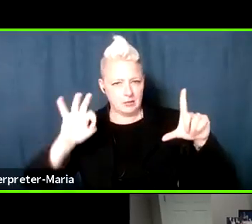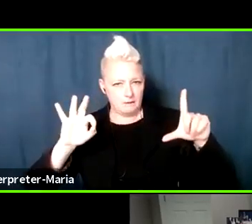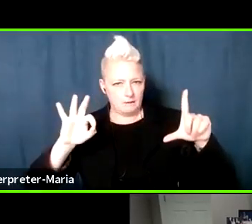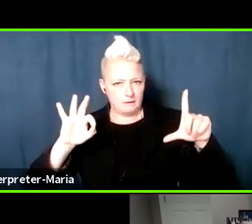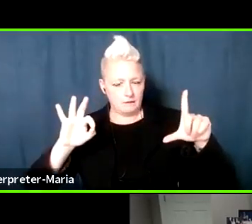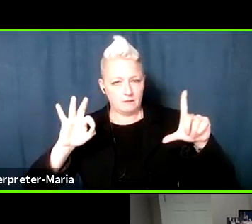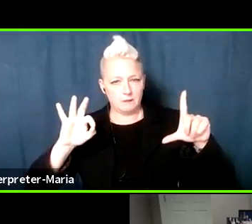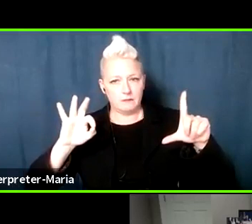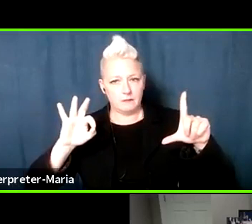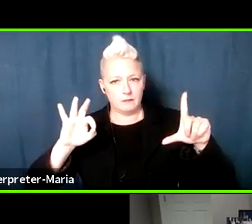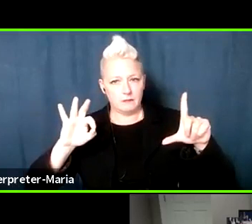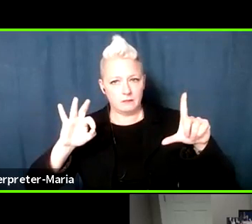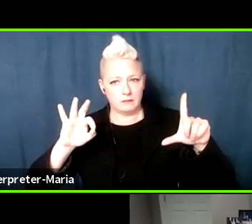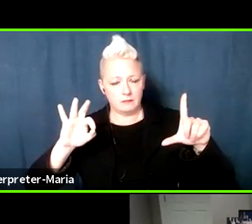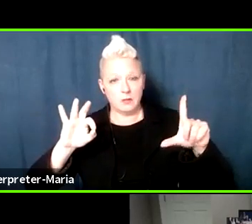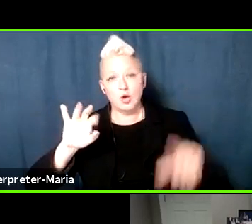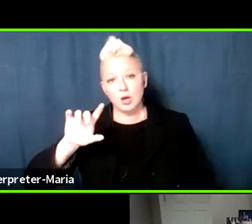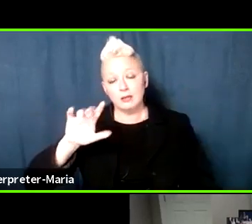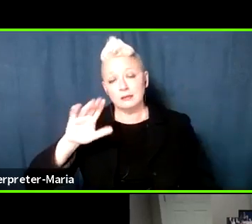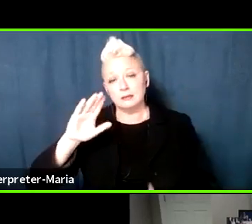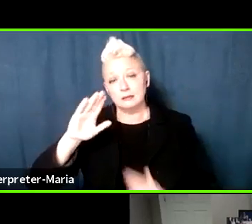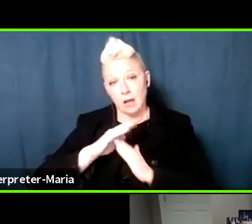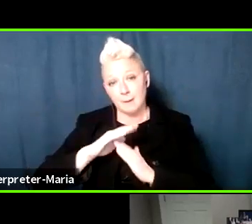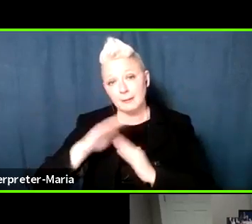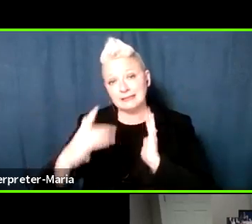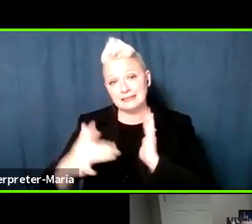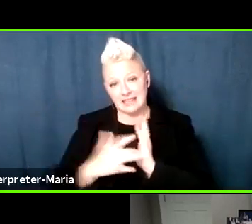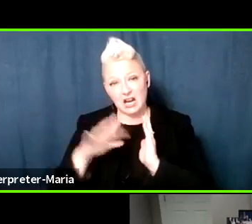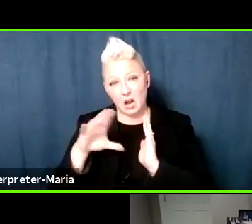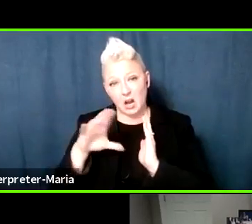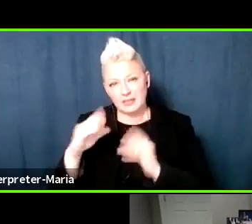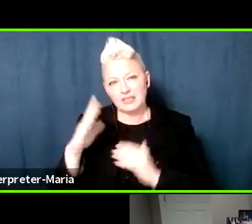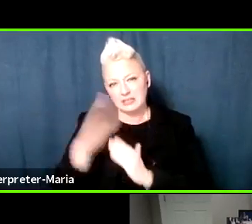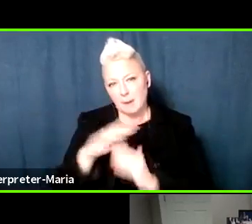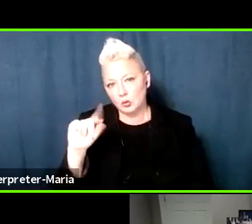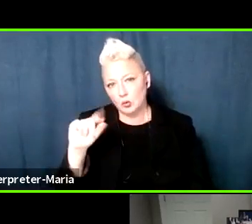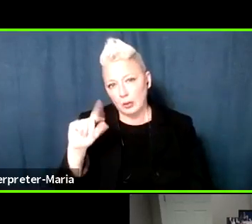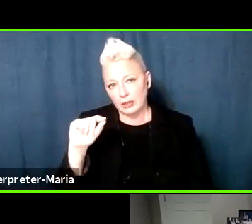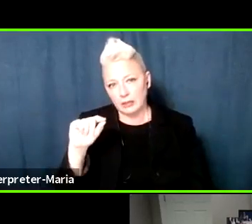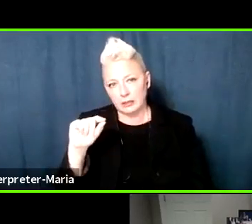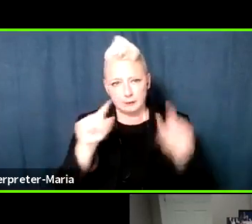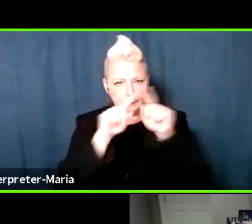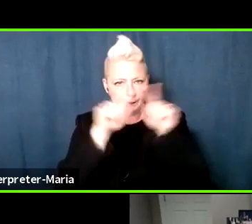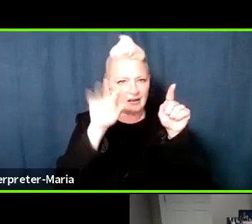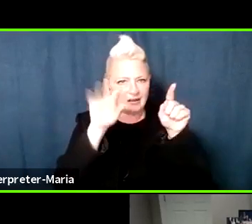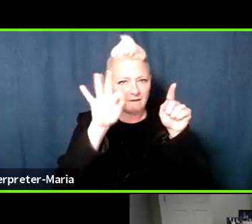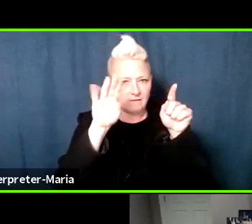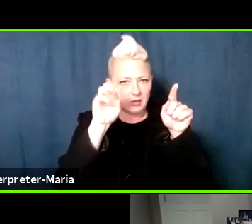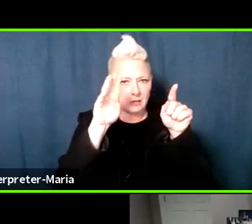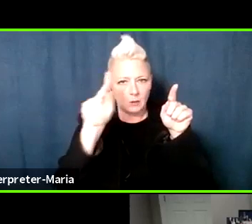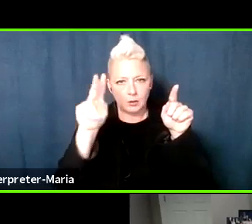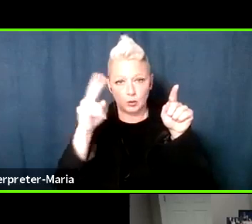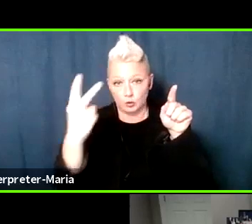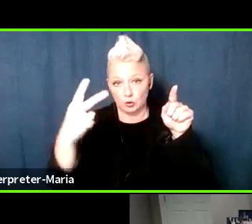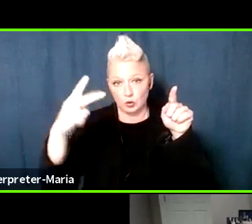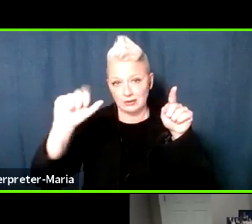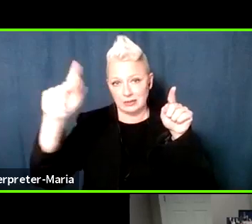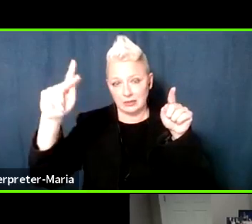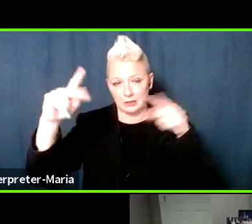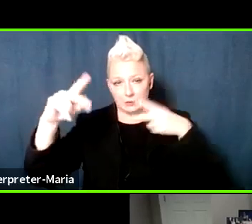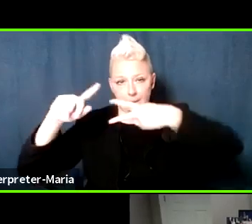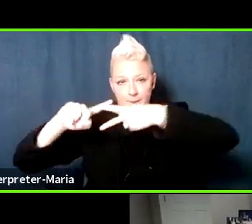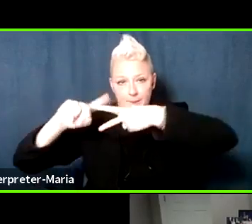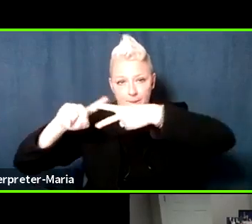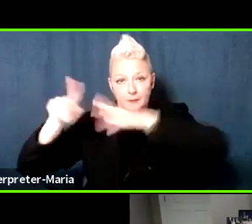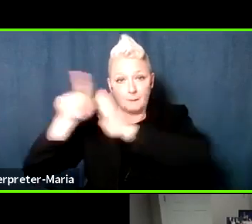of the top top tech companies. And next to the name of each, like Facebook, it has two links. One link is their